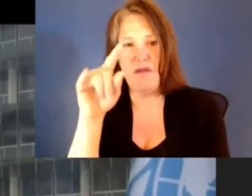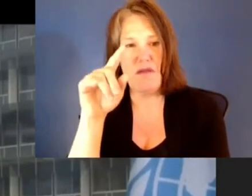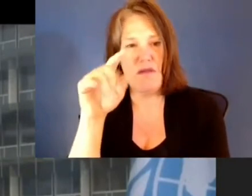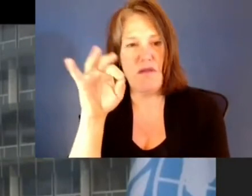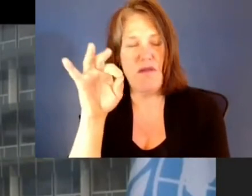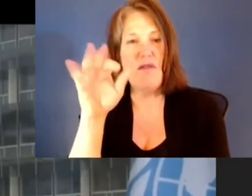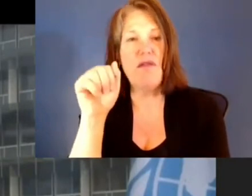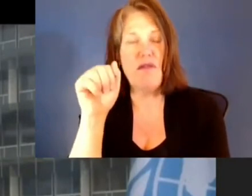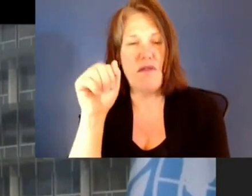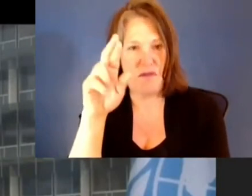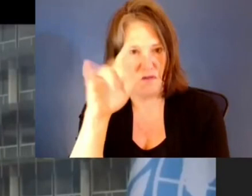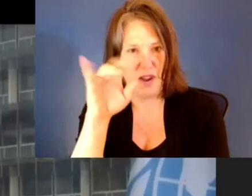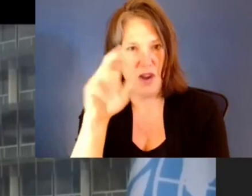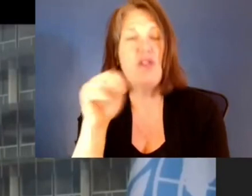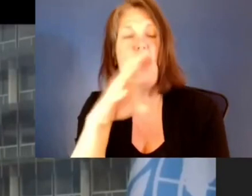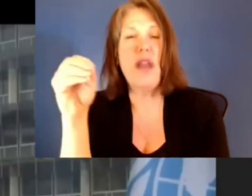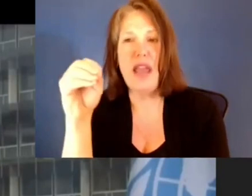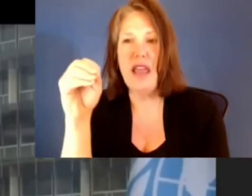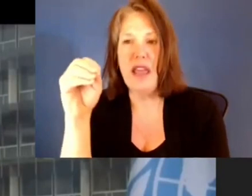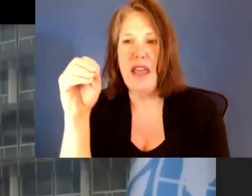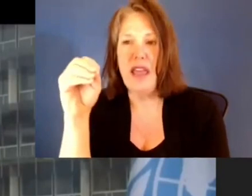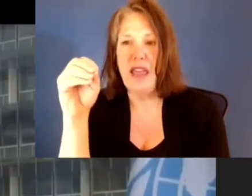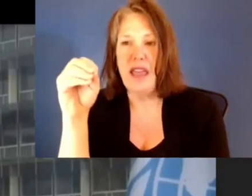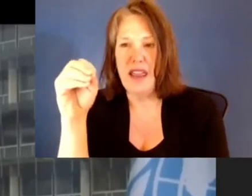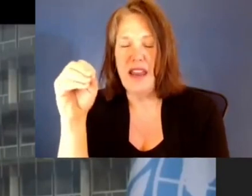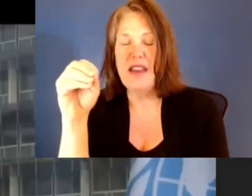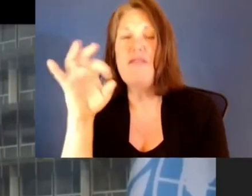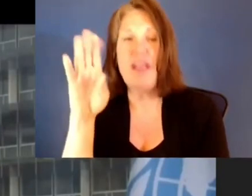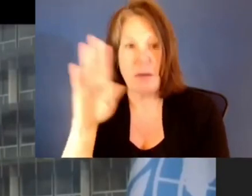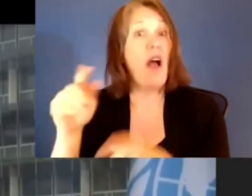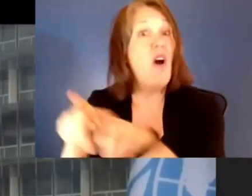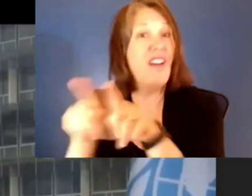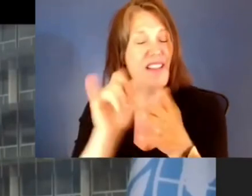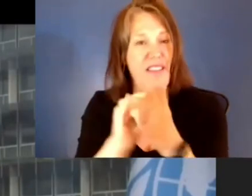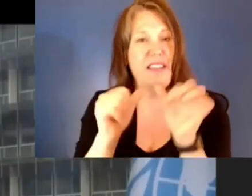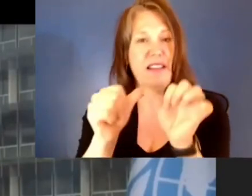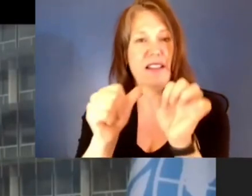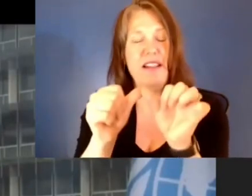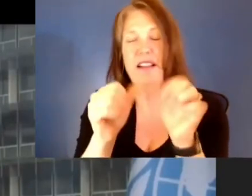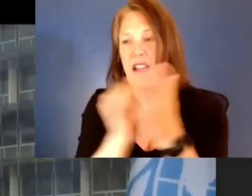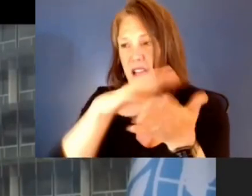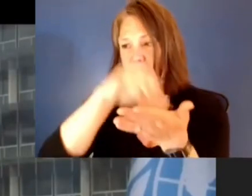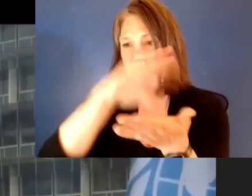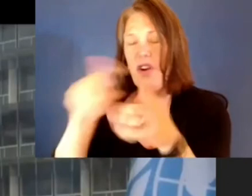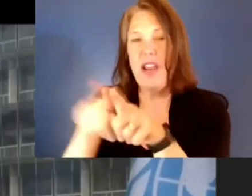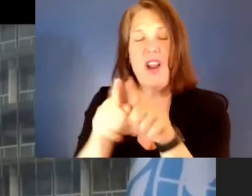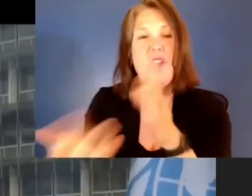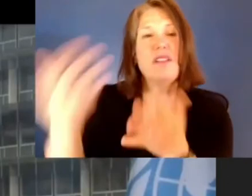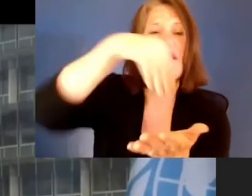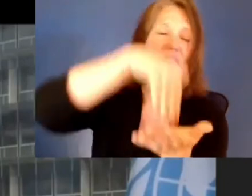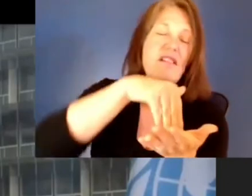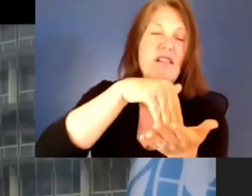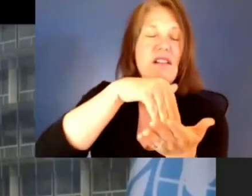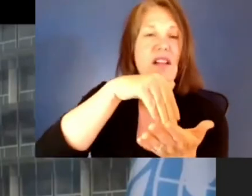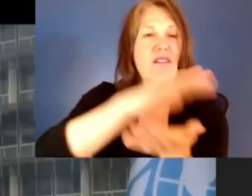the coalition and UNESCO supported the continuity of learning and the reopening of schools in over 70 countries, benefiting